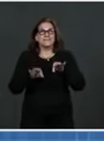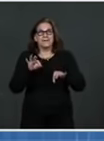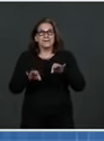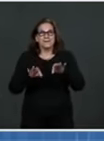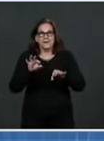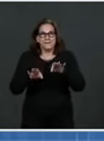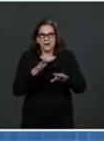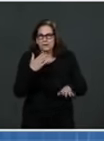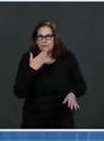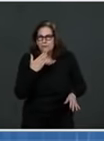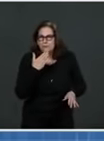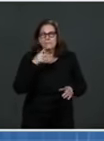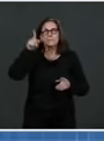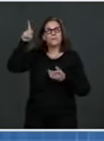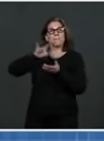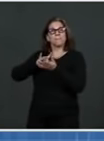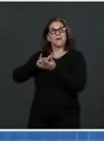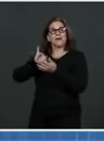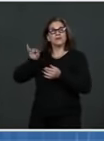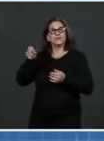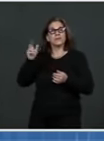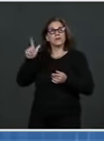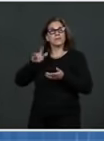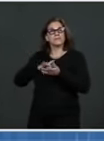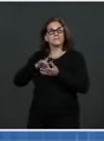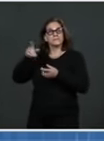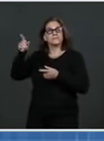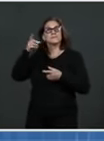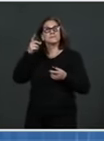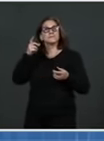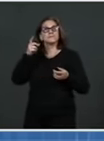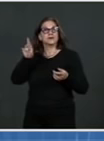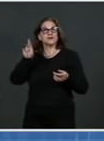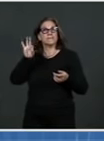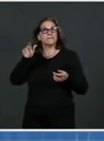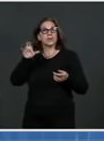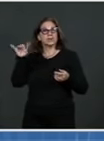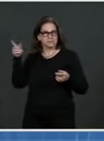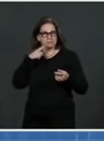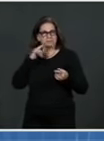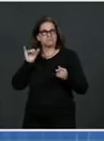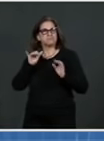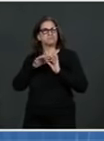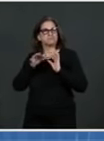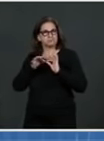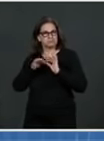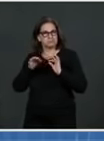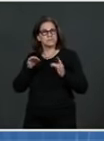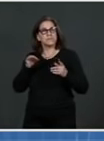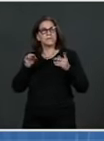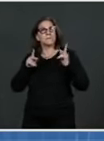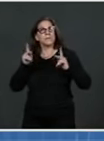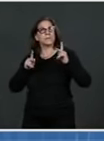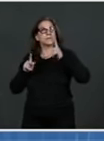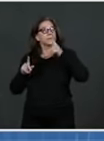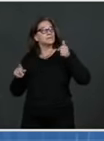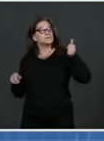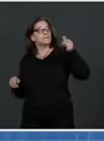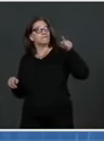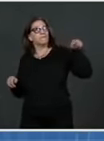Dr. Fauci last week, among similar populations at high risk of exposure to COVID-19 because of their occupations.